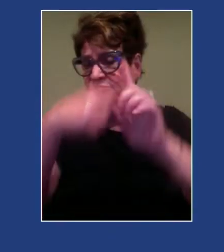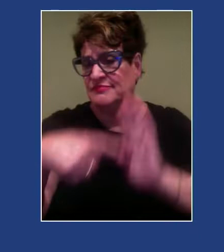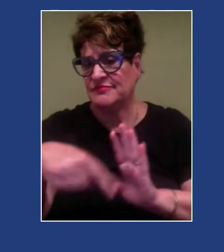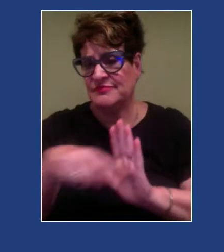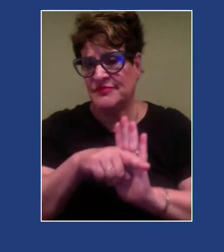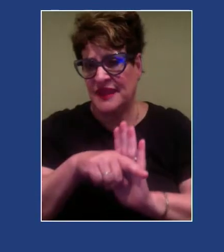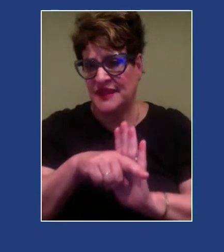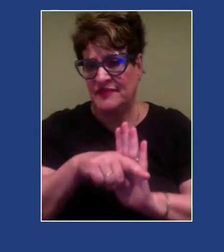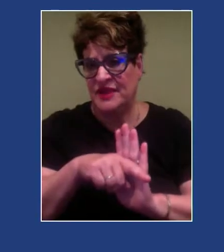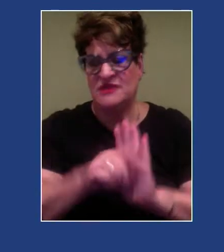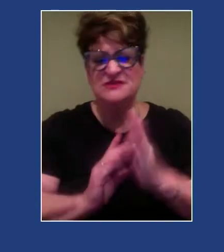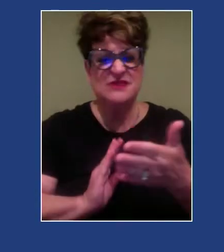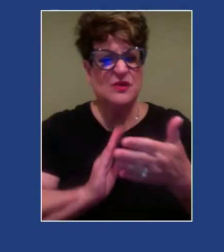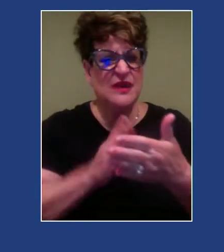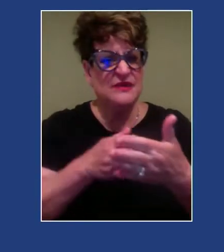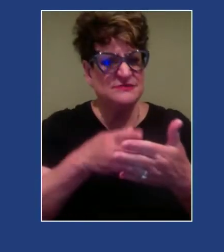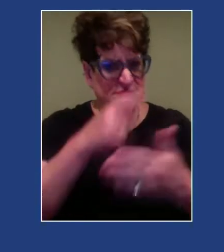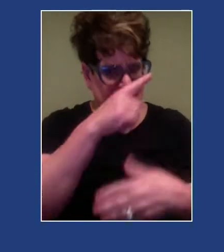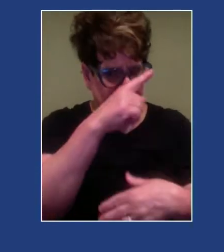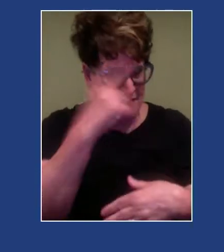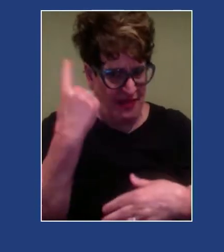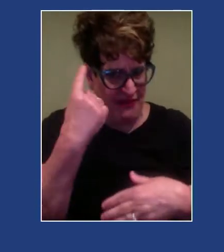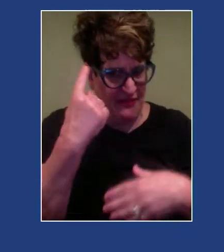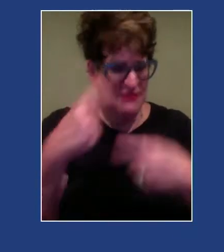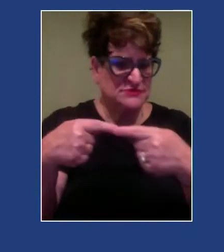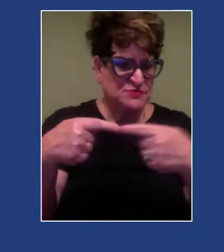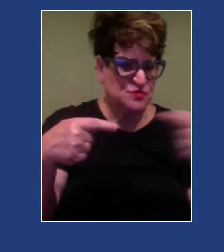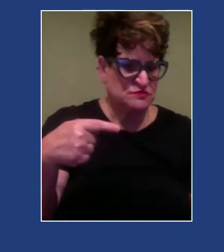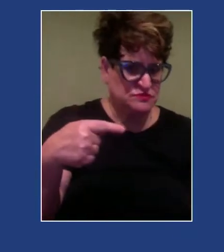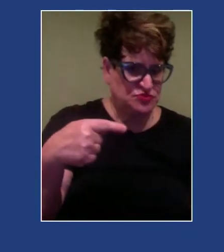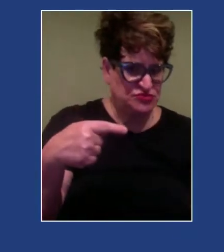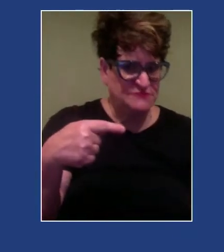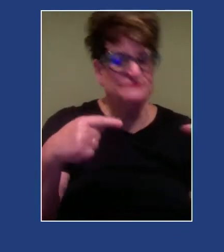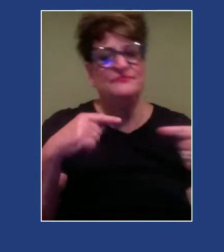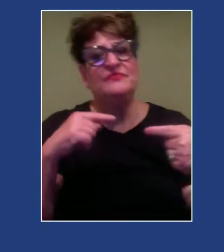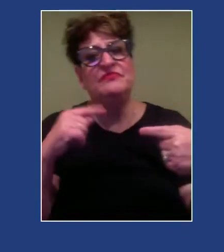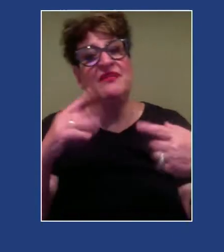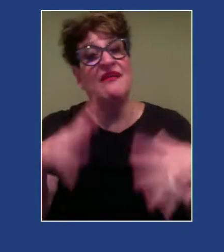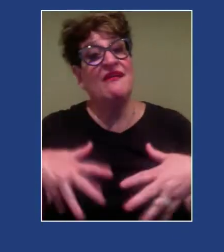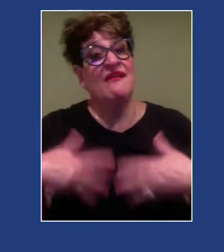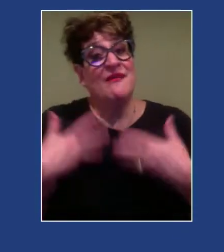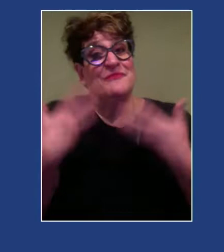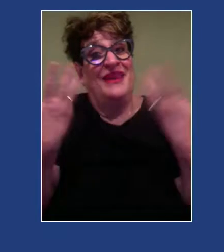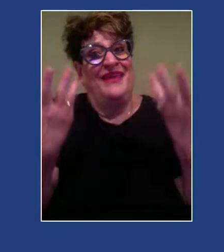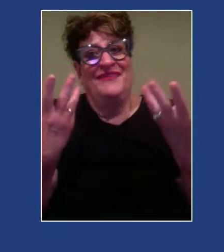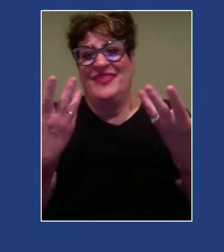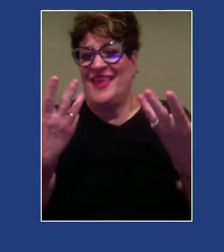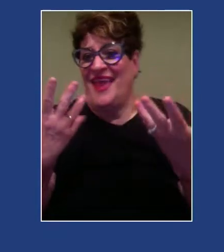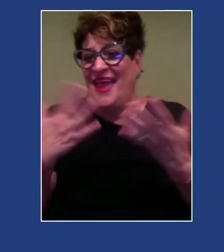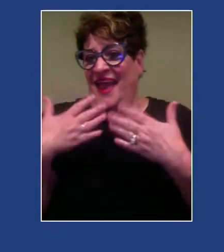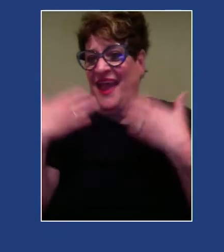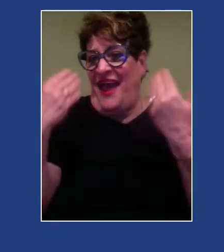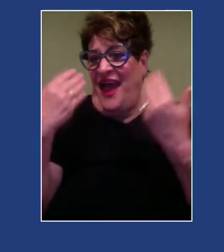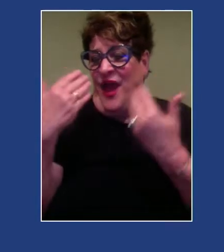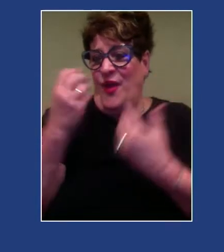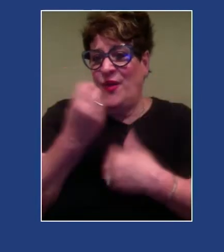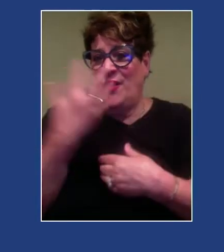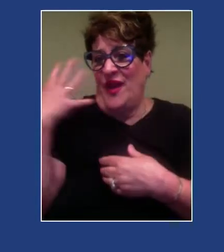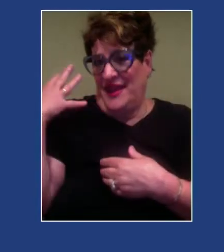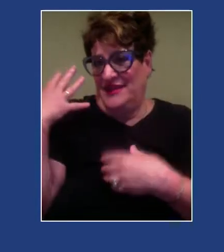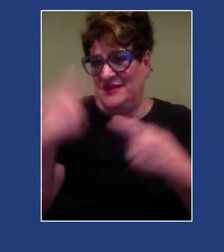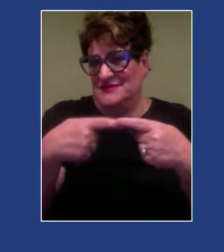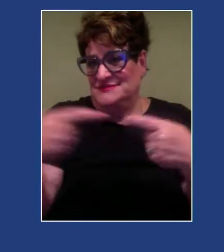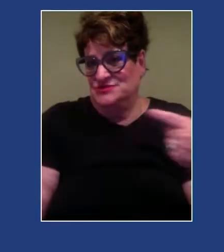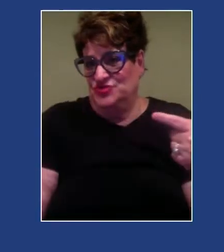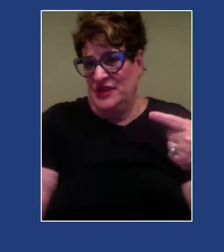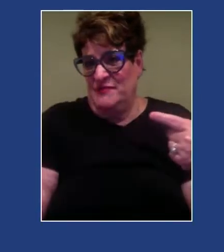-Blackness on one end, uplifting, emboldening whiteness on the other extreme, and that others fall